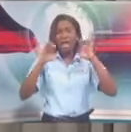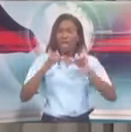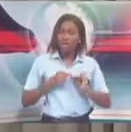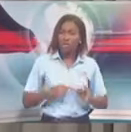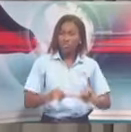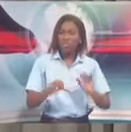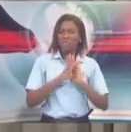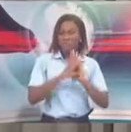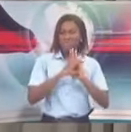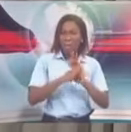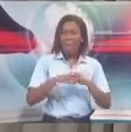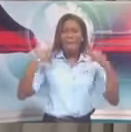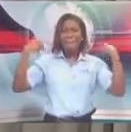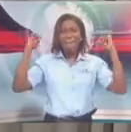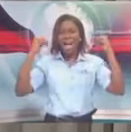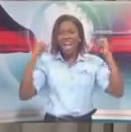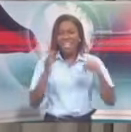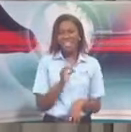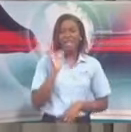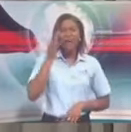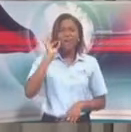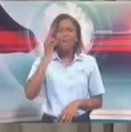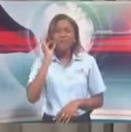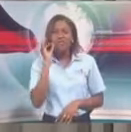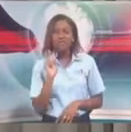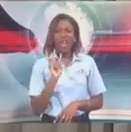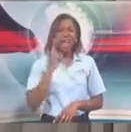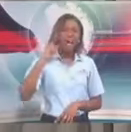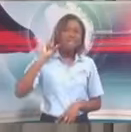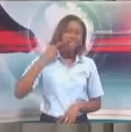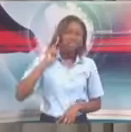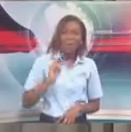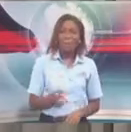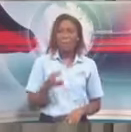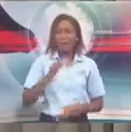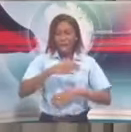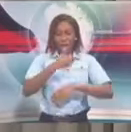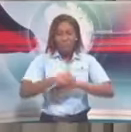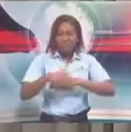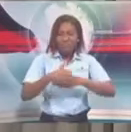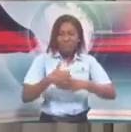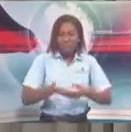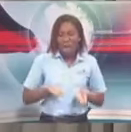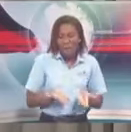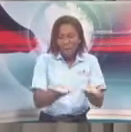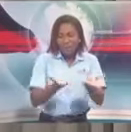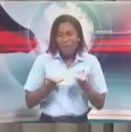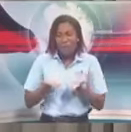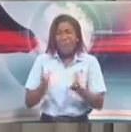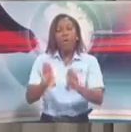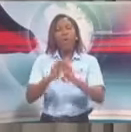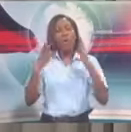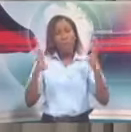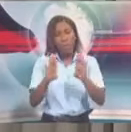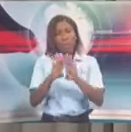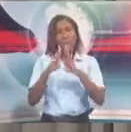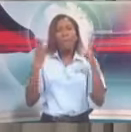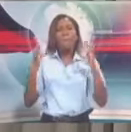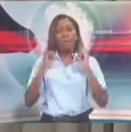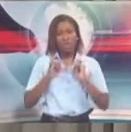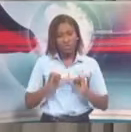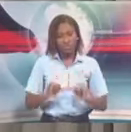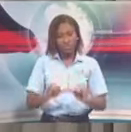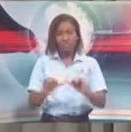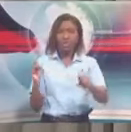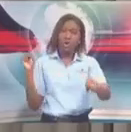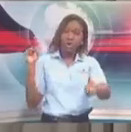markets, supermarkets, fruit stalls, vegetable stalls, bakeries, parlours for the provision of food, etc. can be open for sale to the public